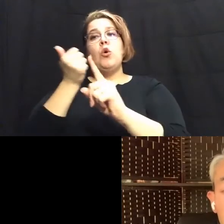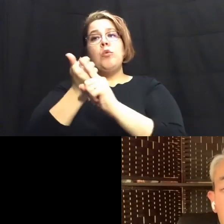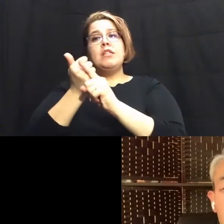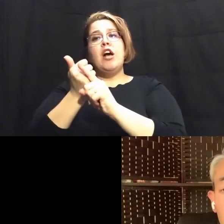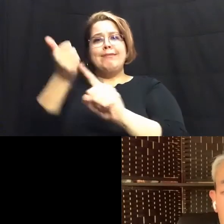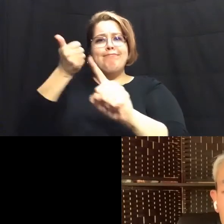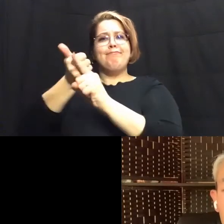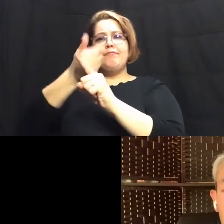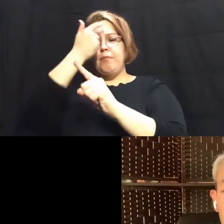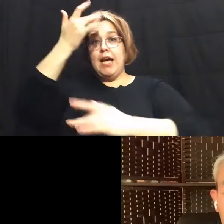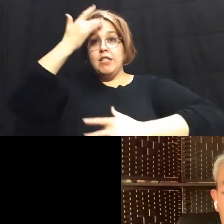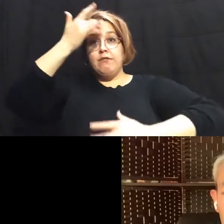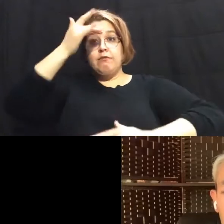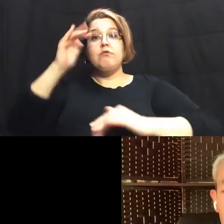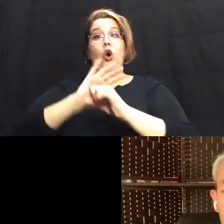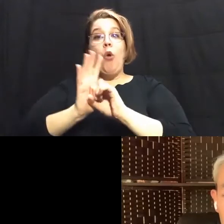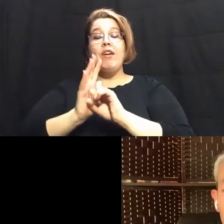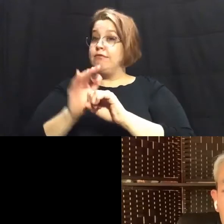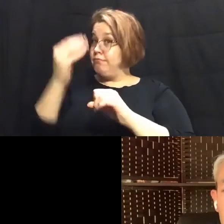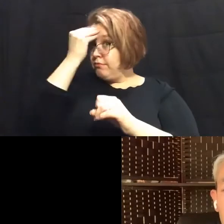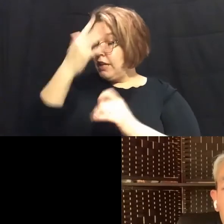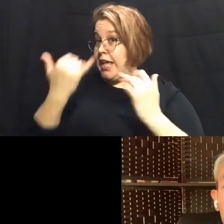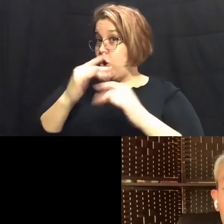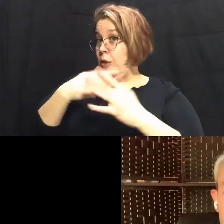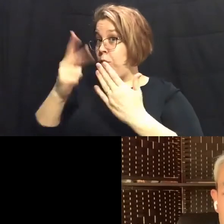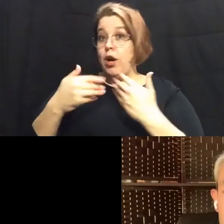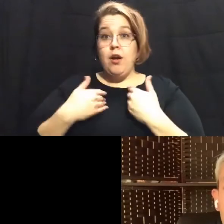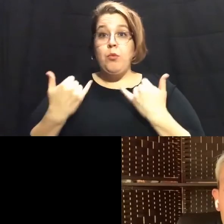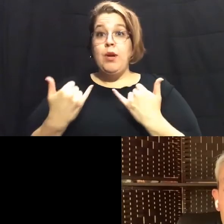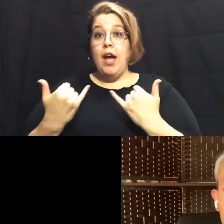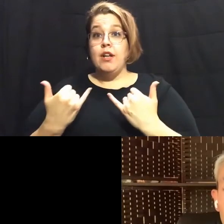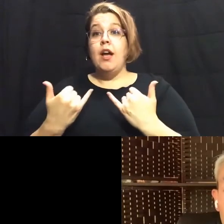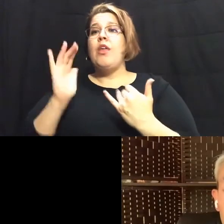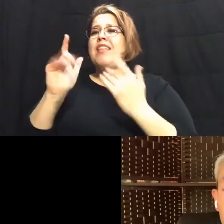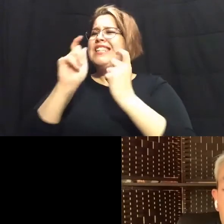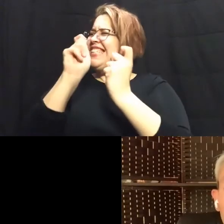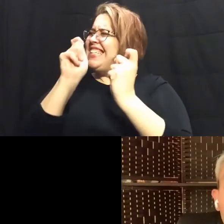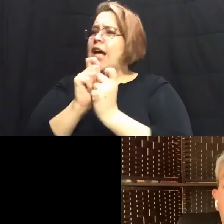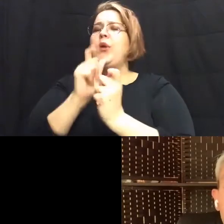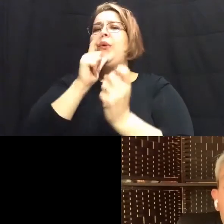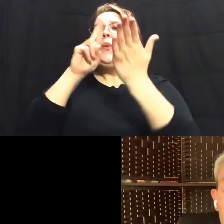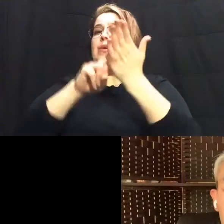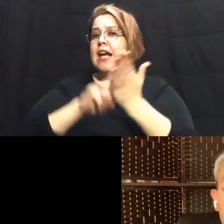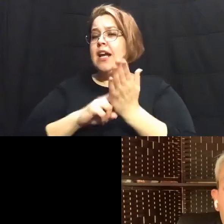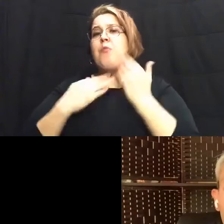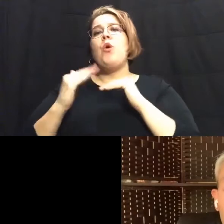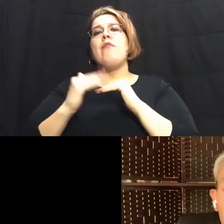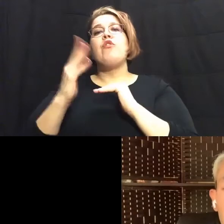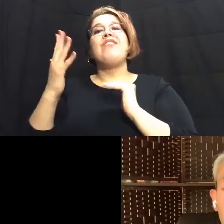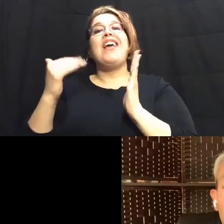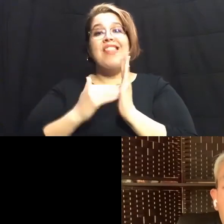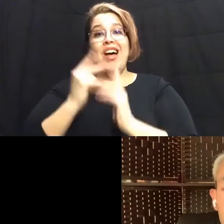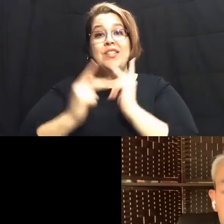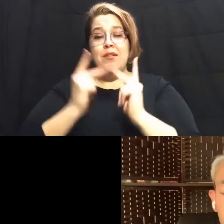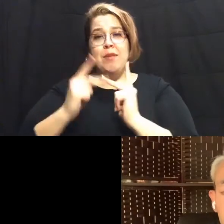by the pandemic and i will tell you in the current program that's underway right now that's exactly who's enrolling we have over 5 000 people have been through the